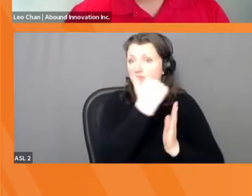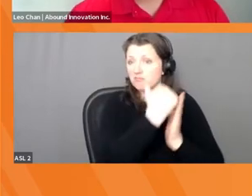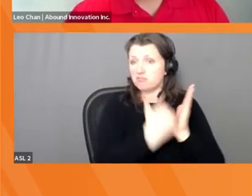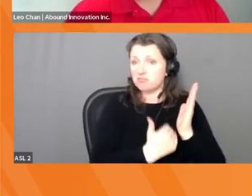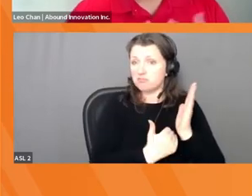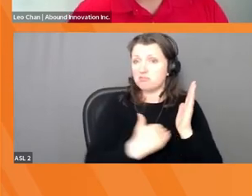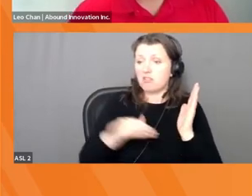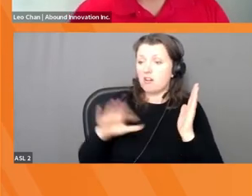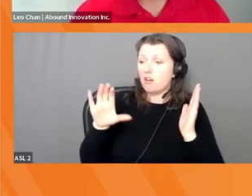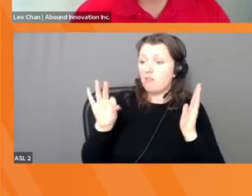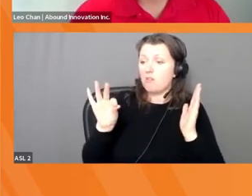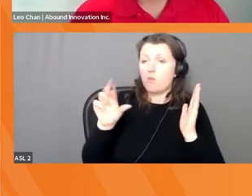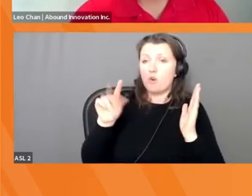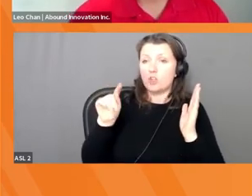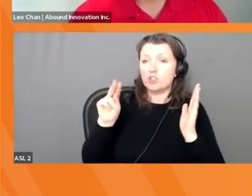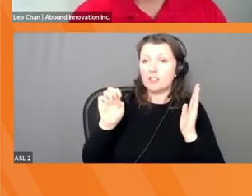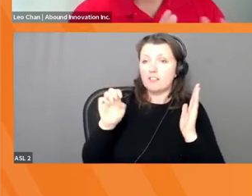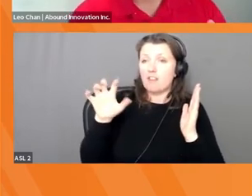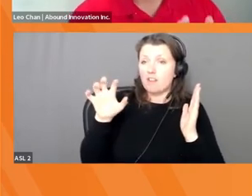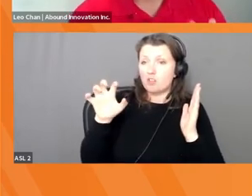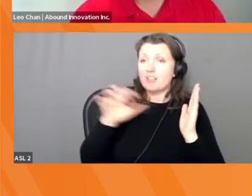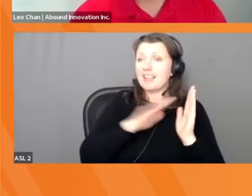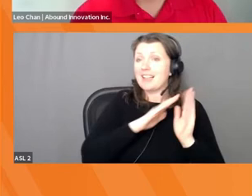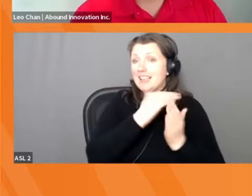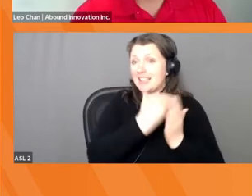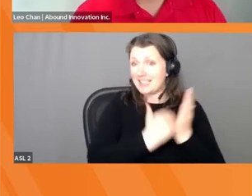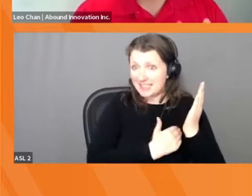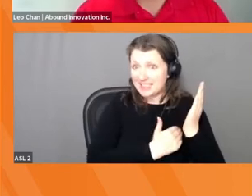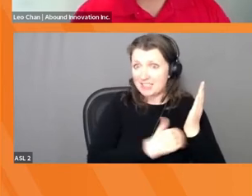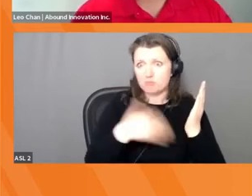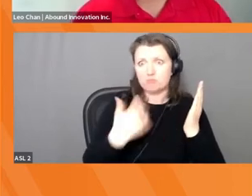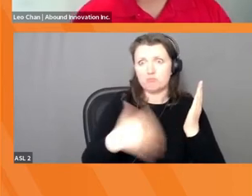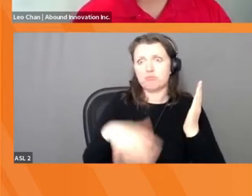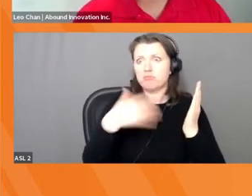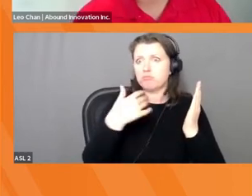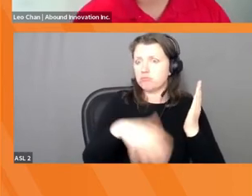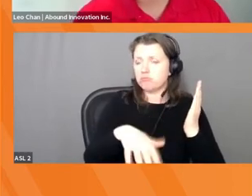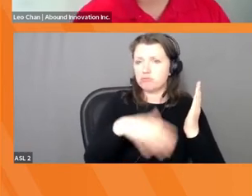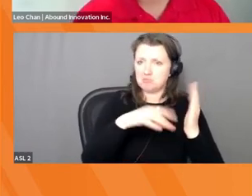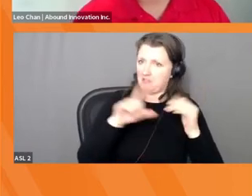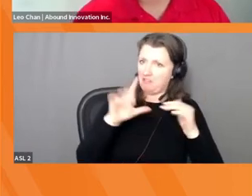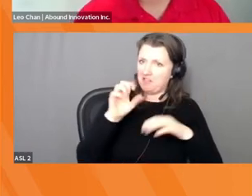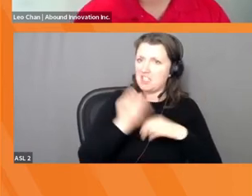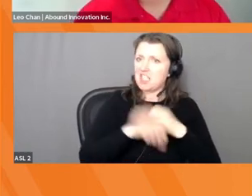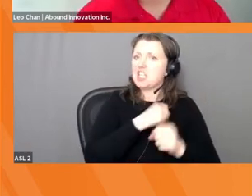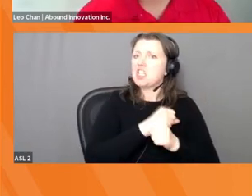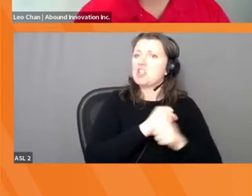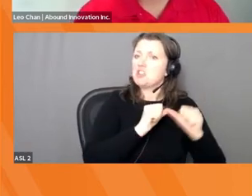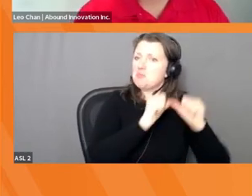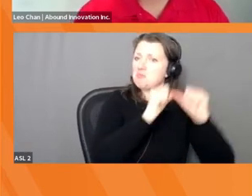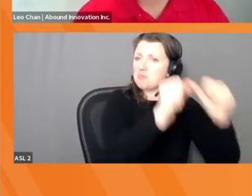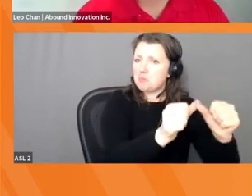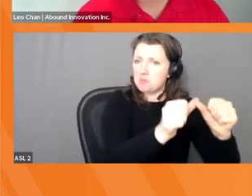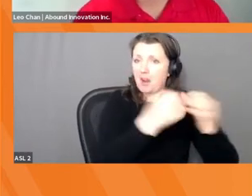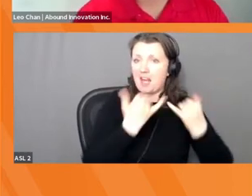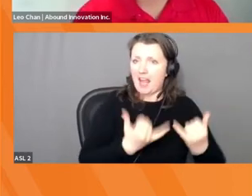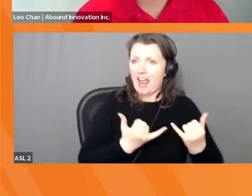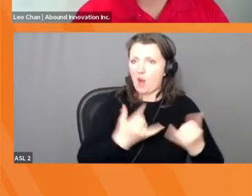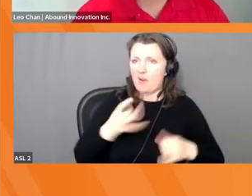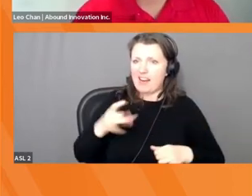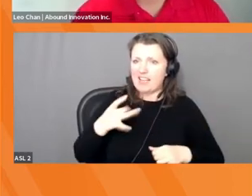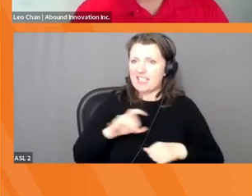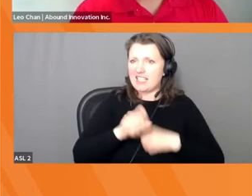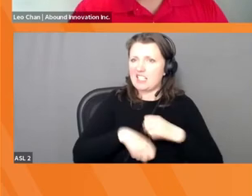this, McKinsey and Co believes that the 75% of the current standard and poor 500 companies will have disappeared by